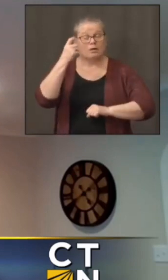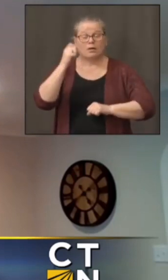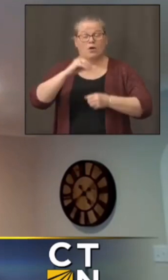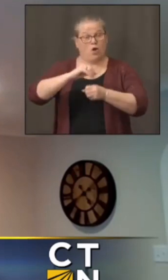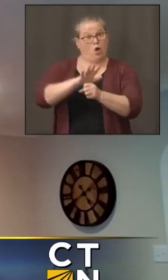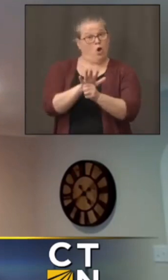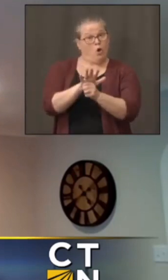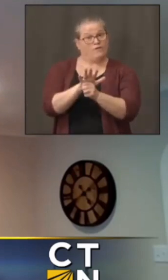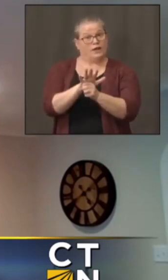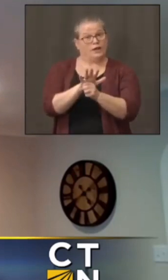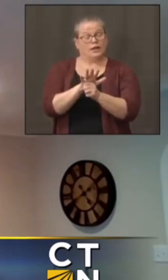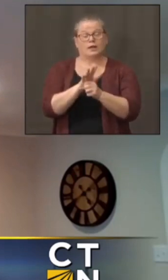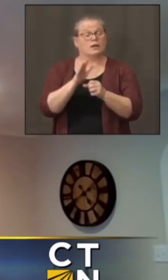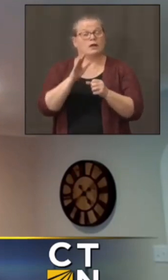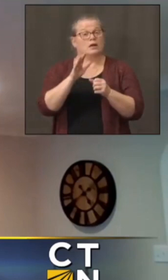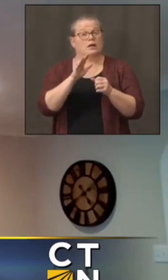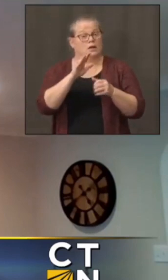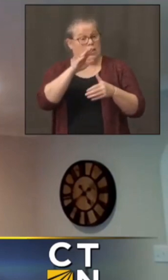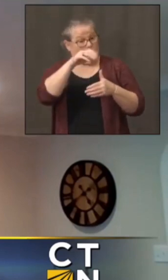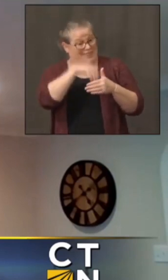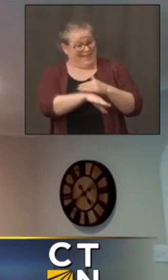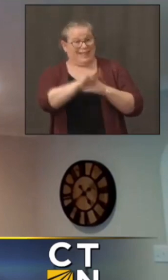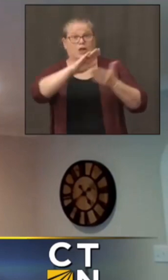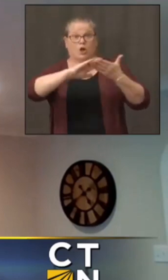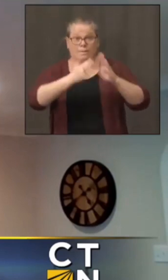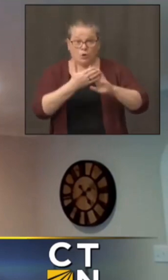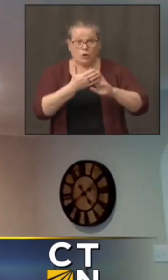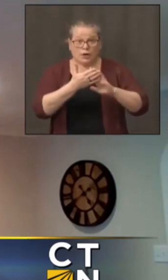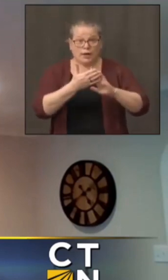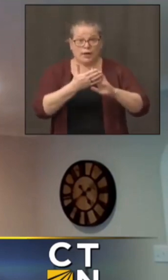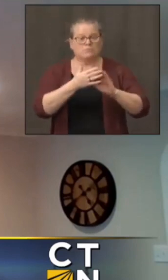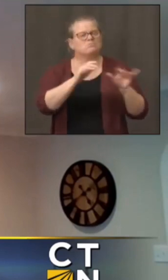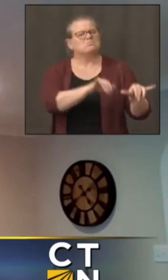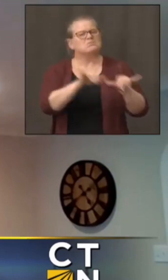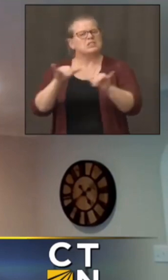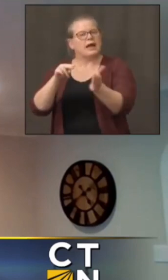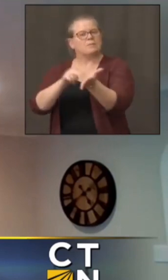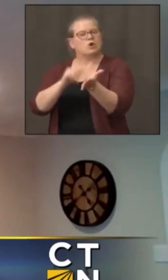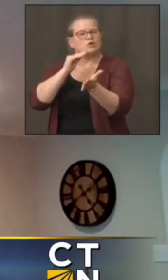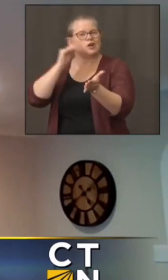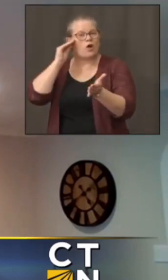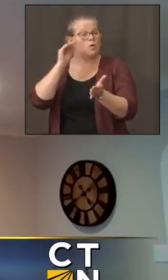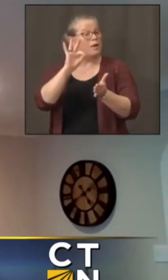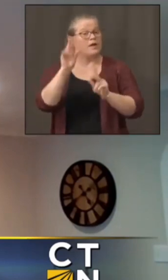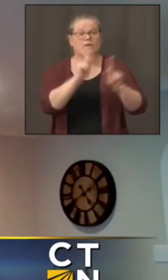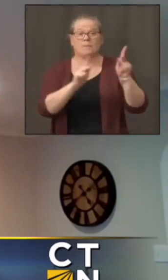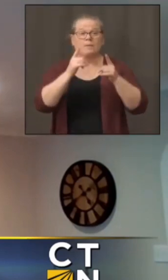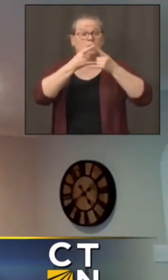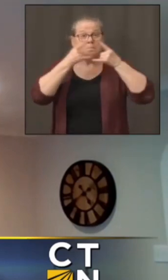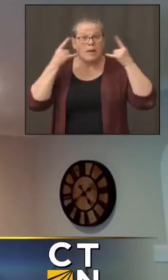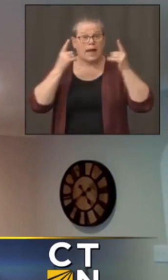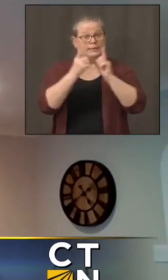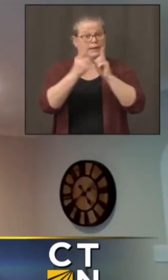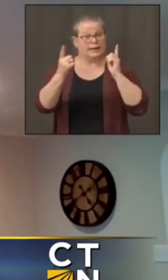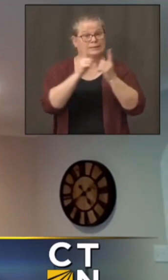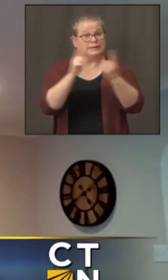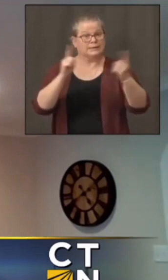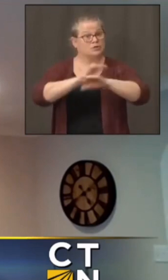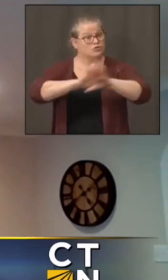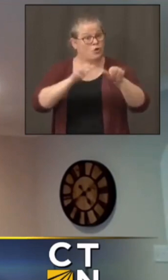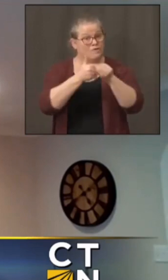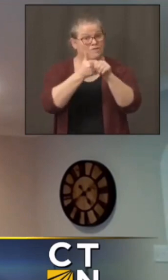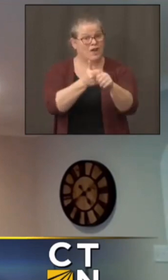nursing facility, it's extremely contagious if people aren't vigilant with their masks and their distancing. So,